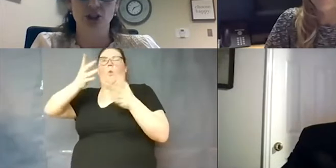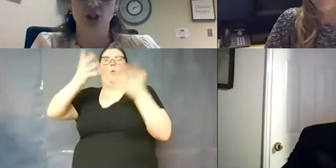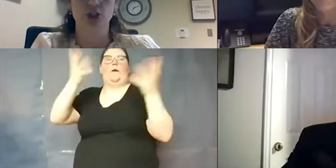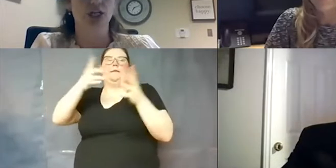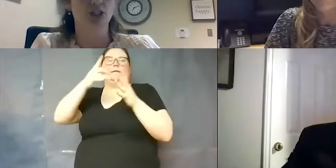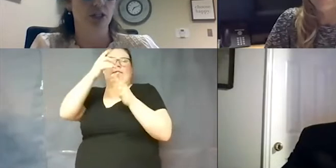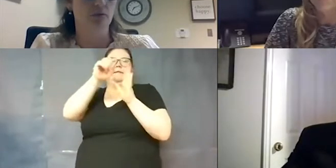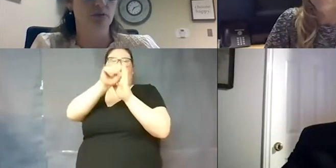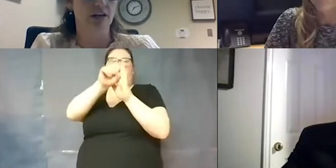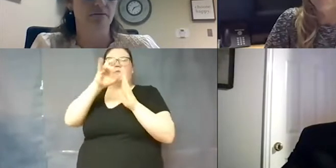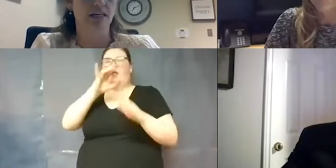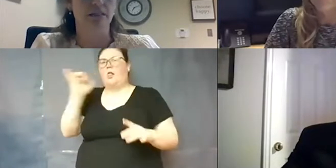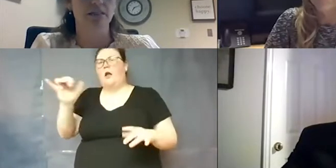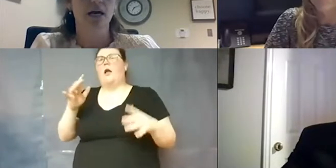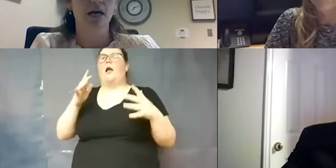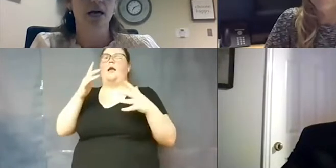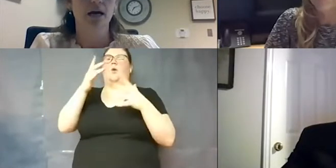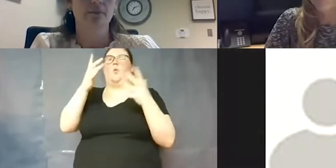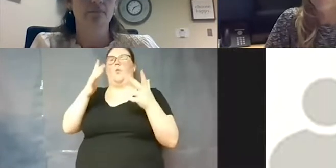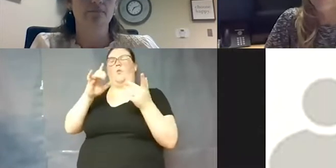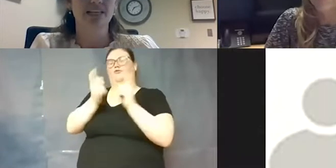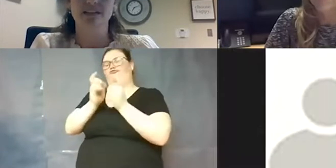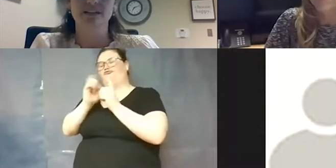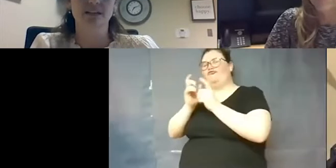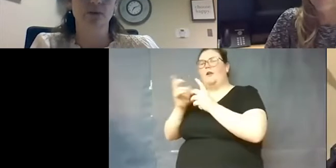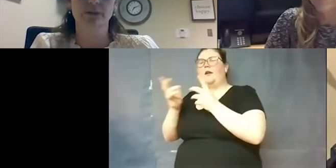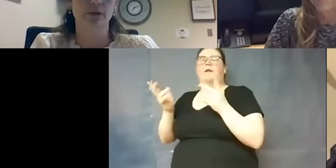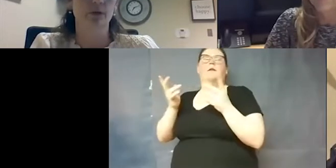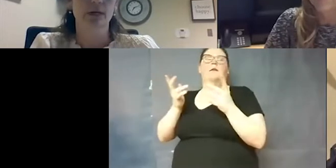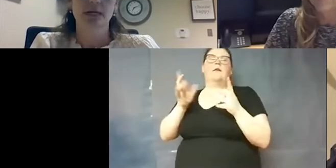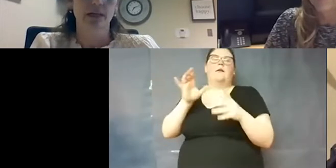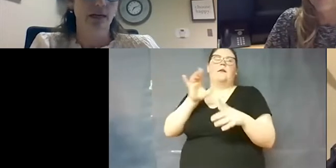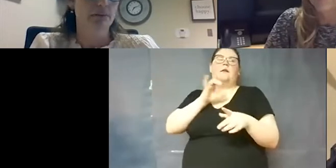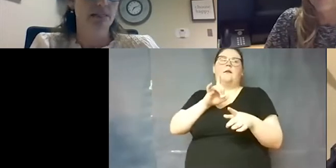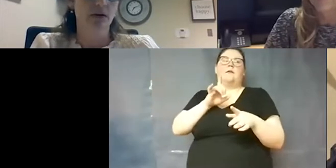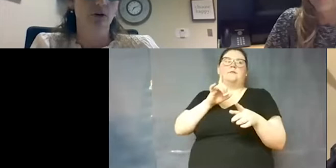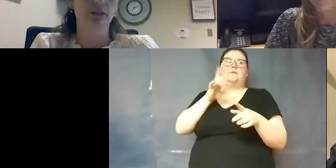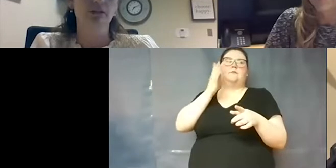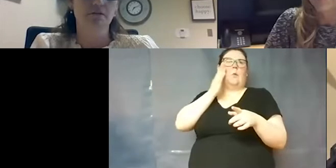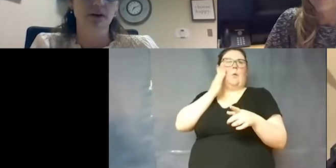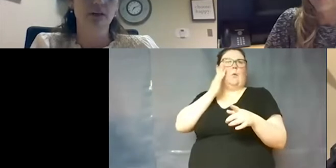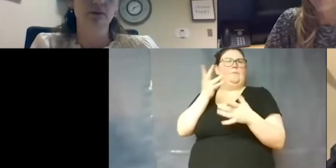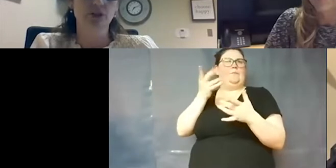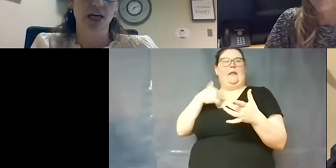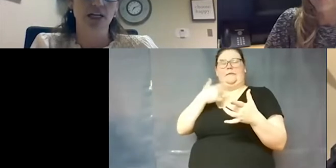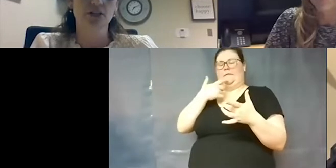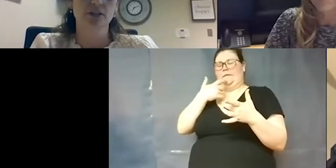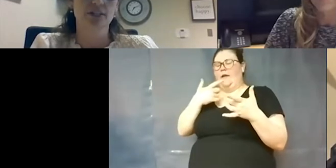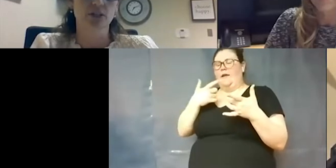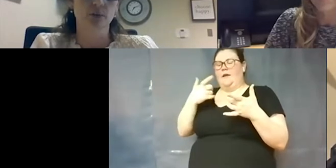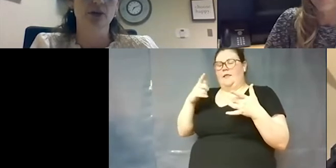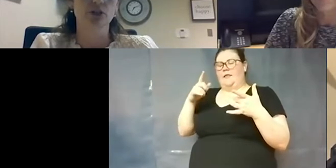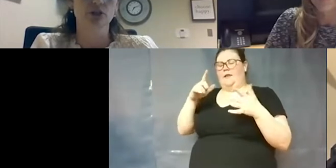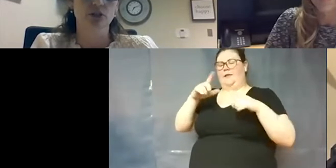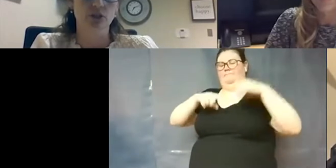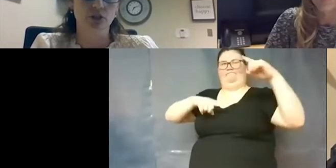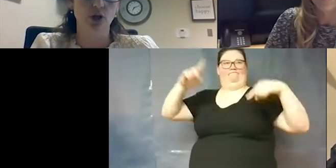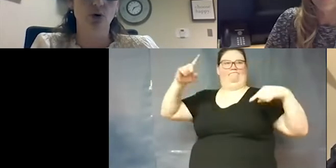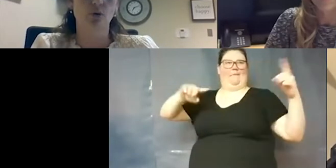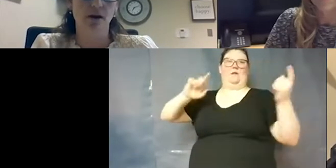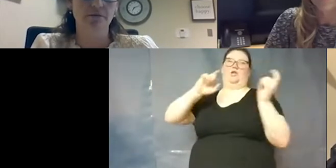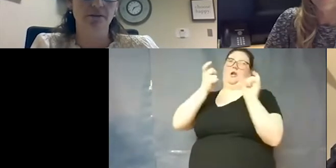situations changing those kind of things um because like you know like i was saying earlier the variables change in these situations